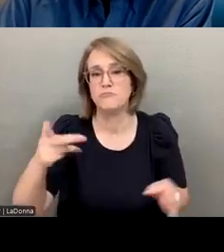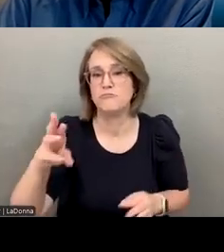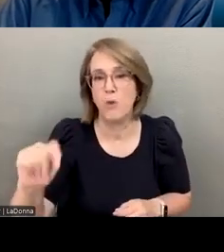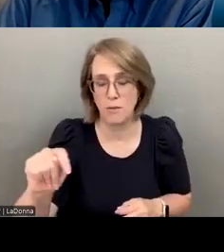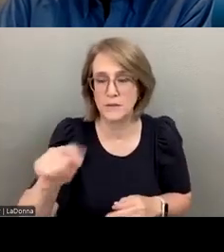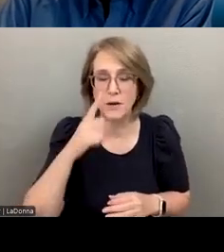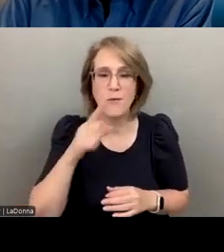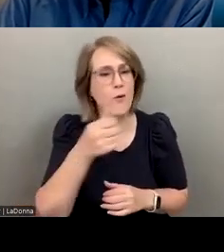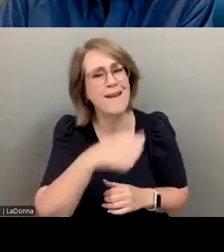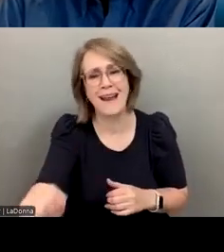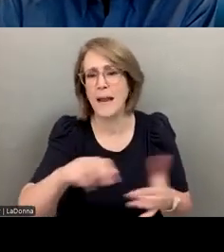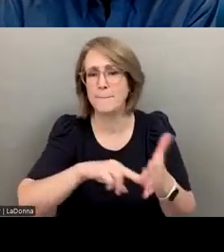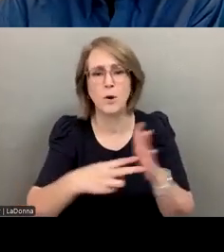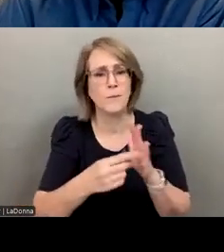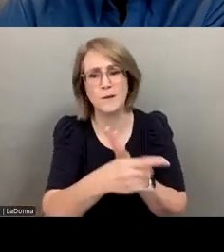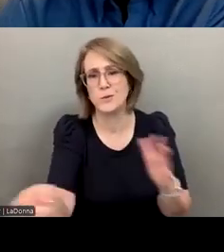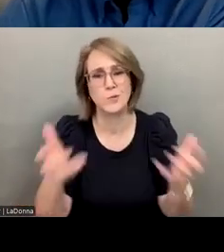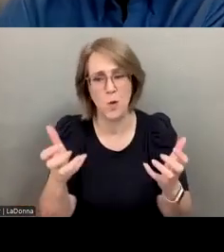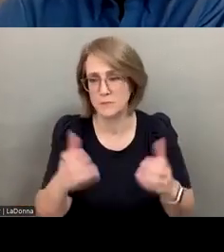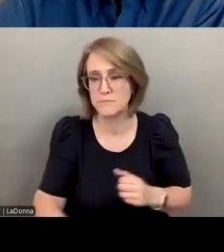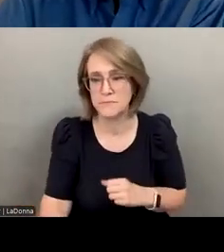for any purpose that you might want.